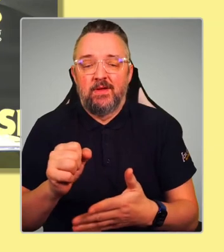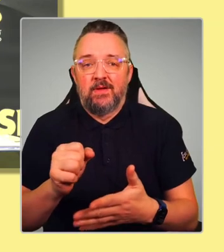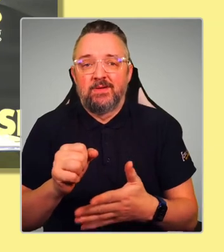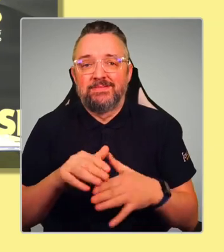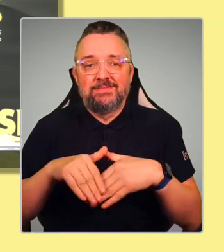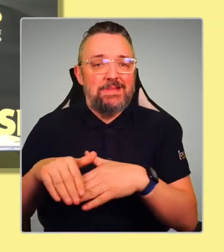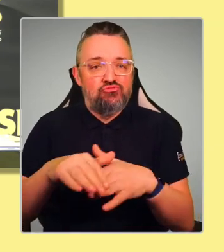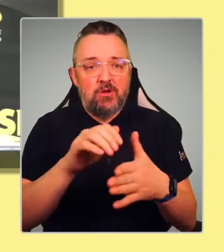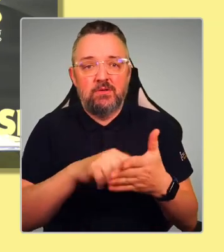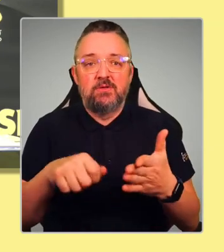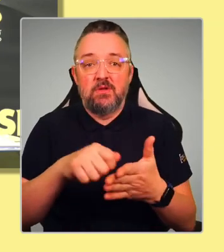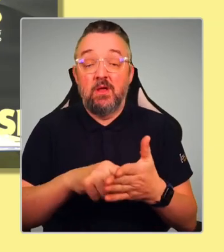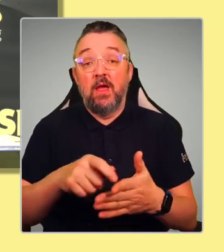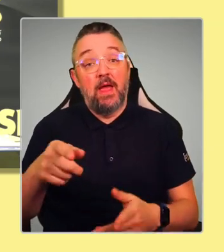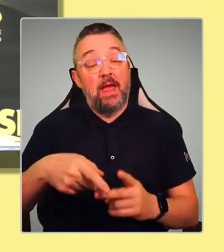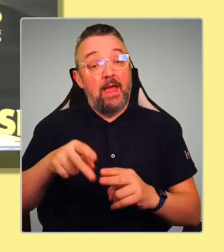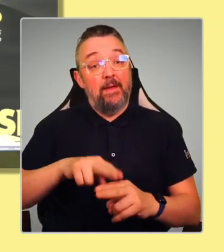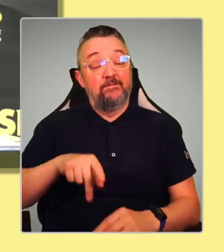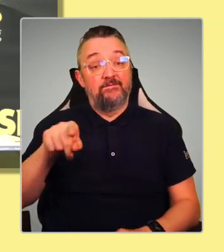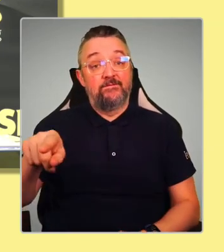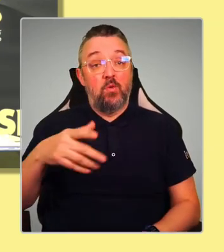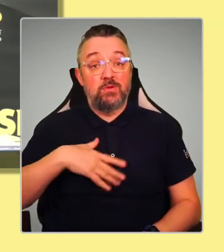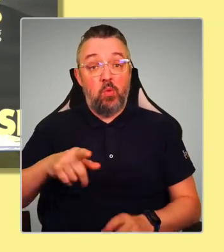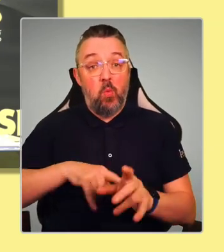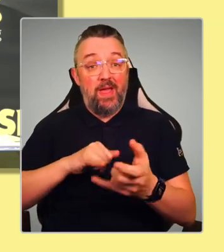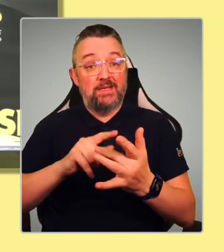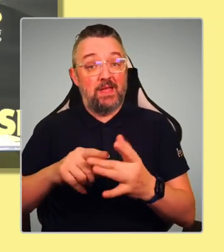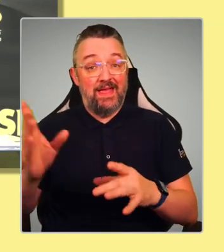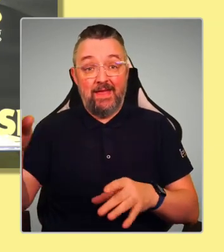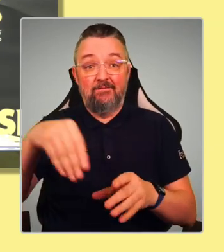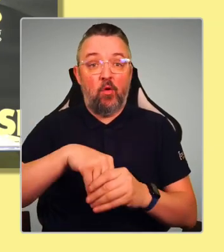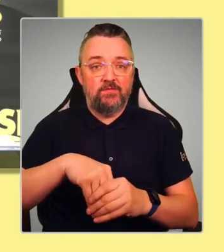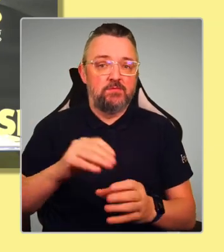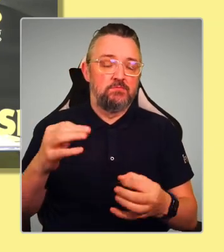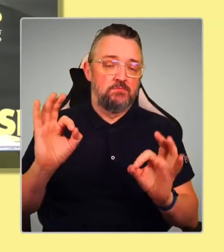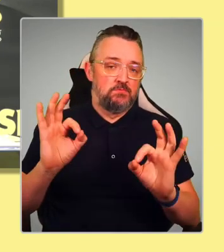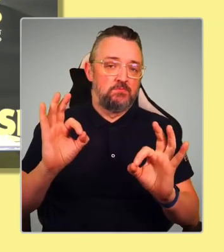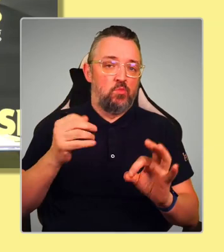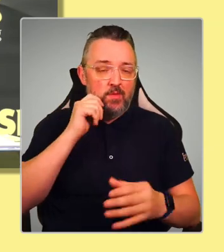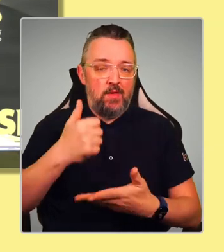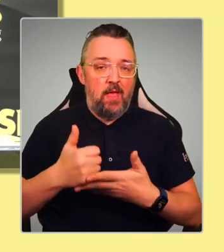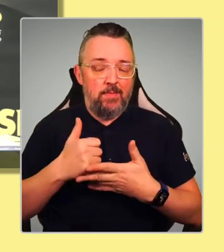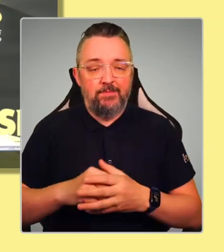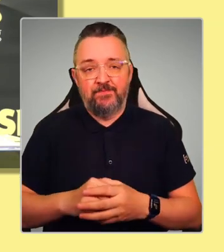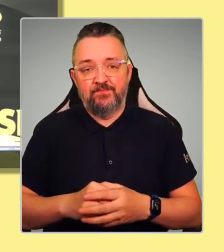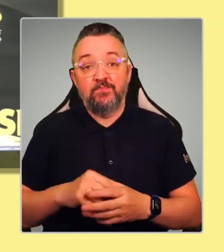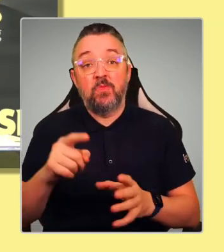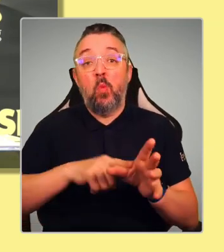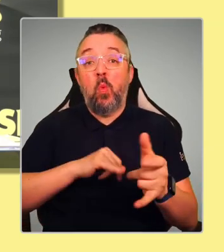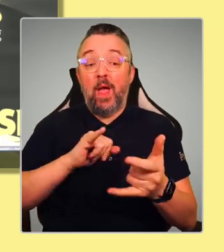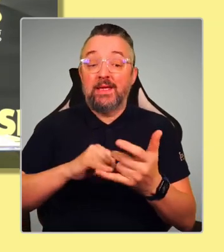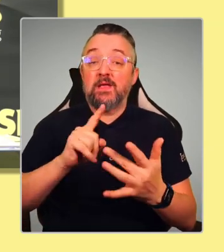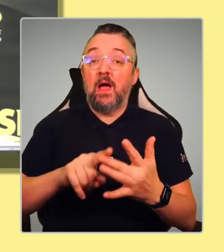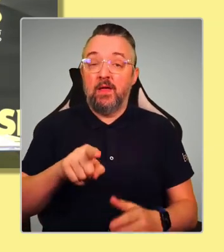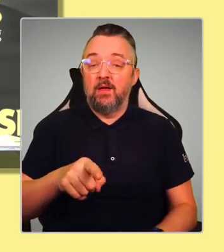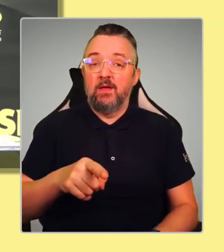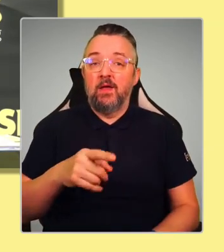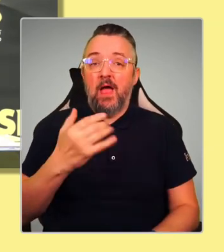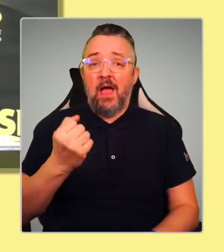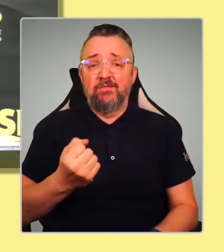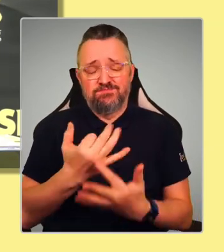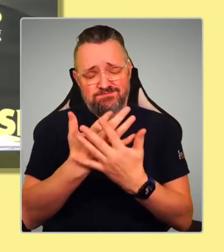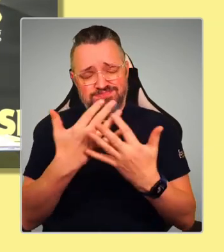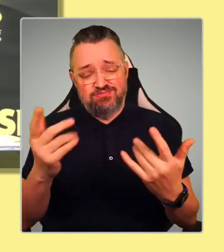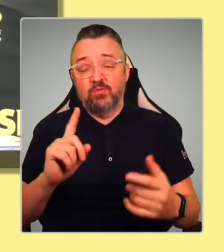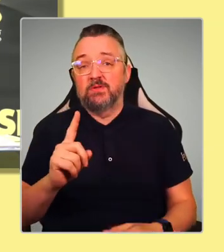join and really focus on that. And also, I think YSI must have many, many creative ideas about how